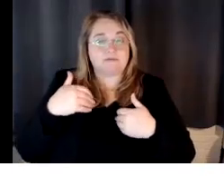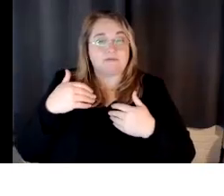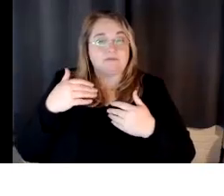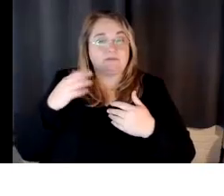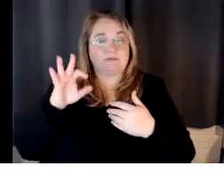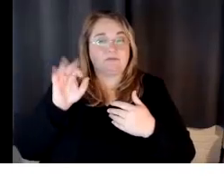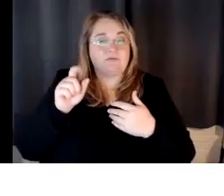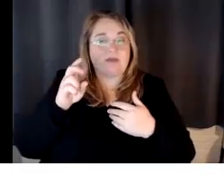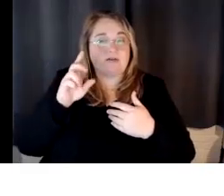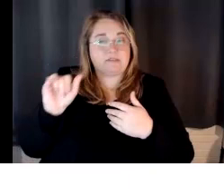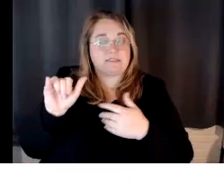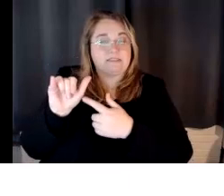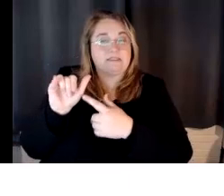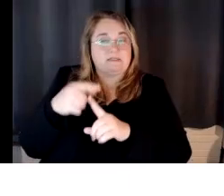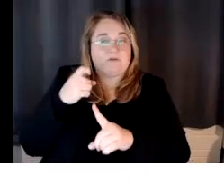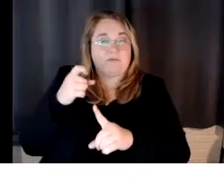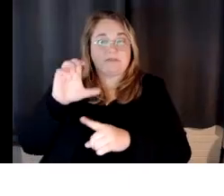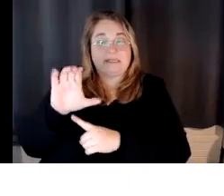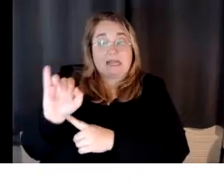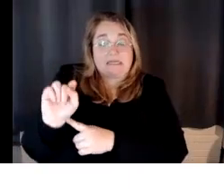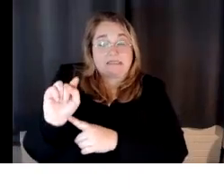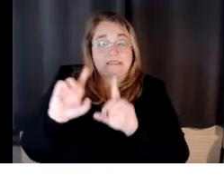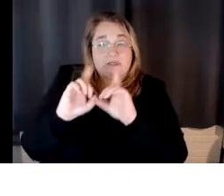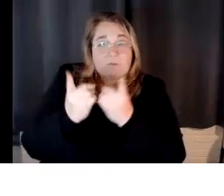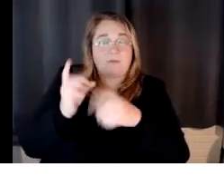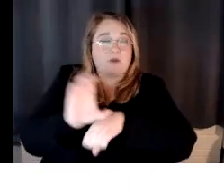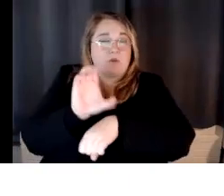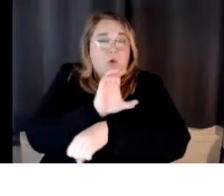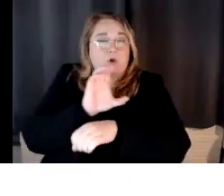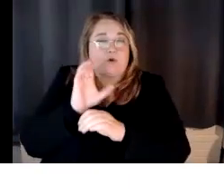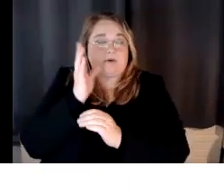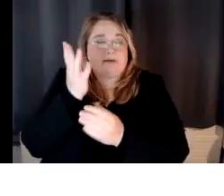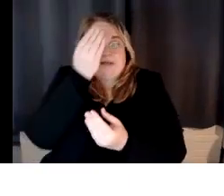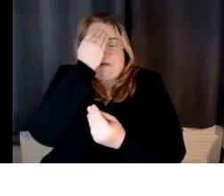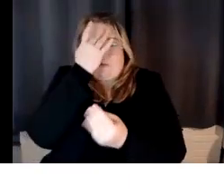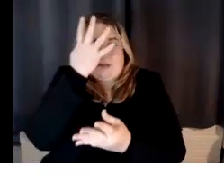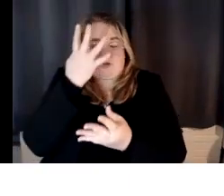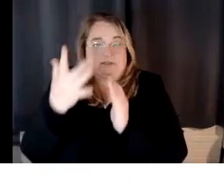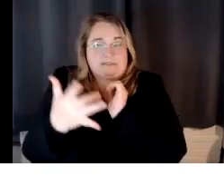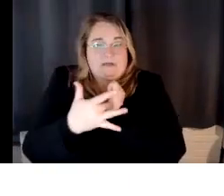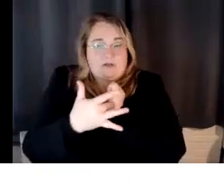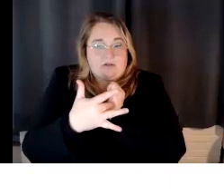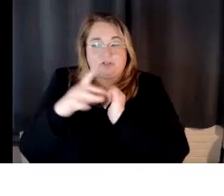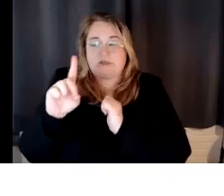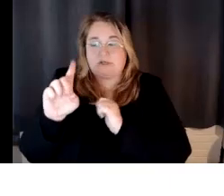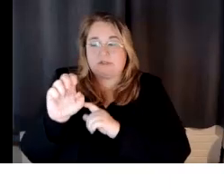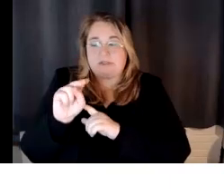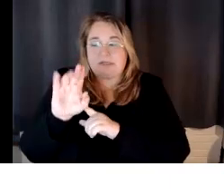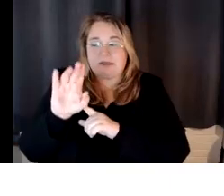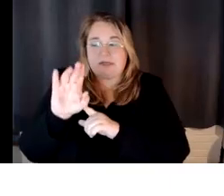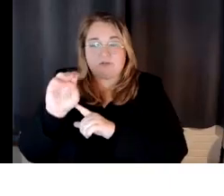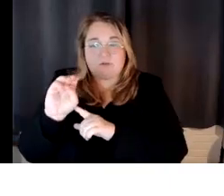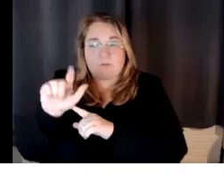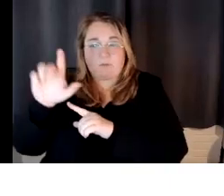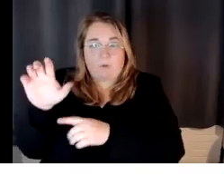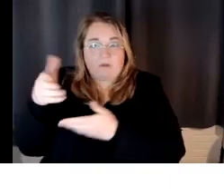the, um, CIT department, computer information technology, right? Um, Moll is over here and he's going to,